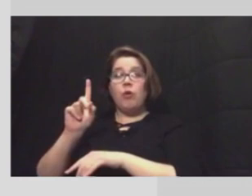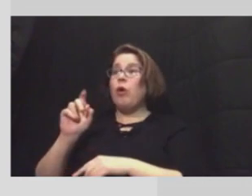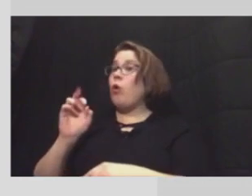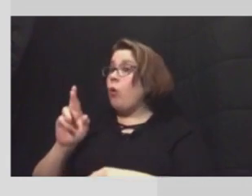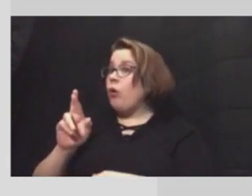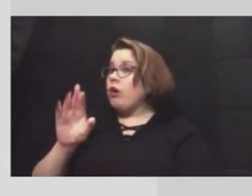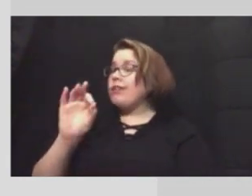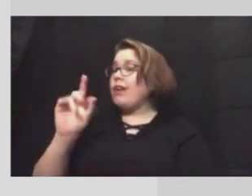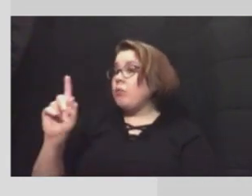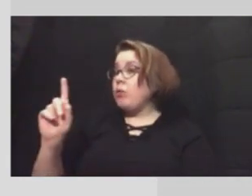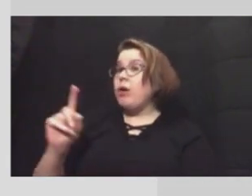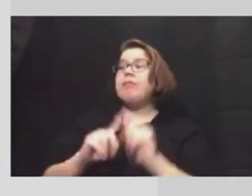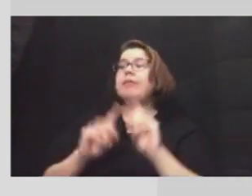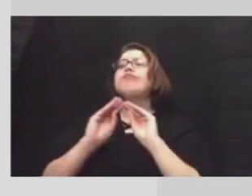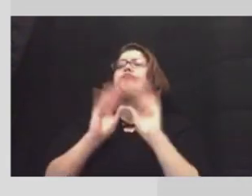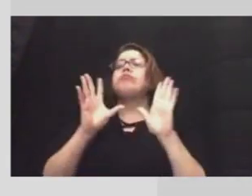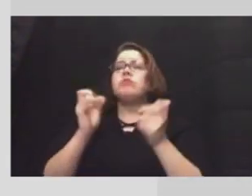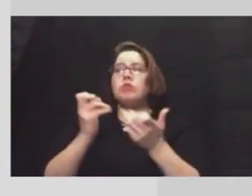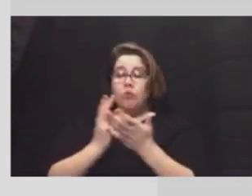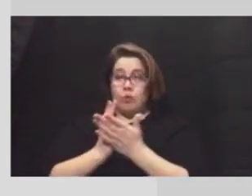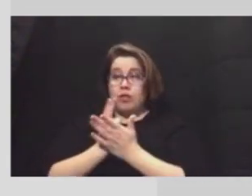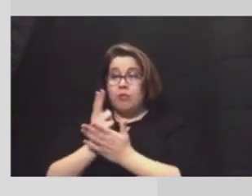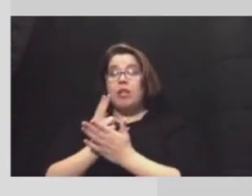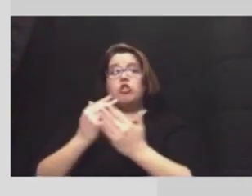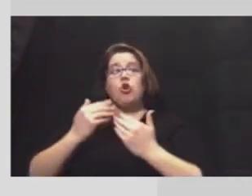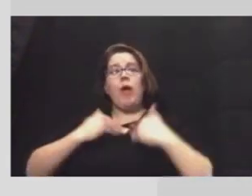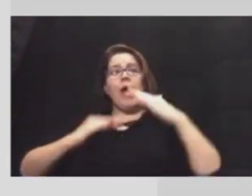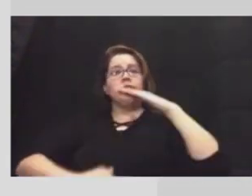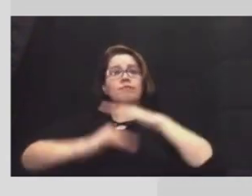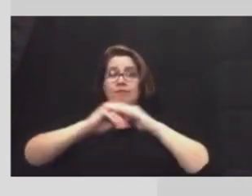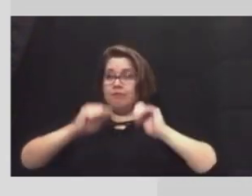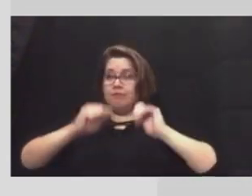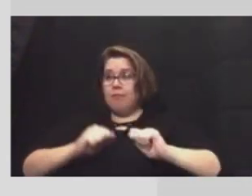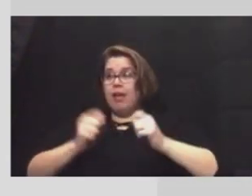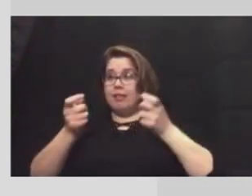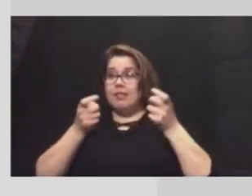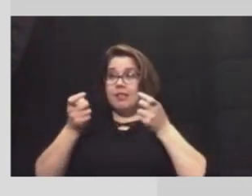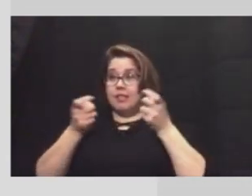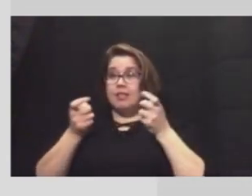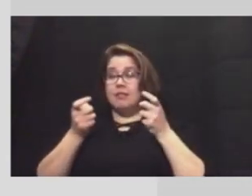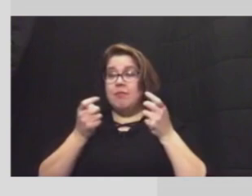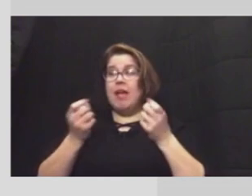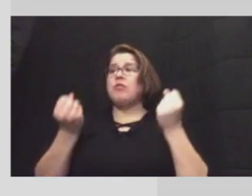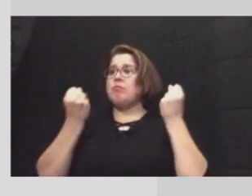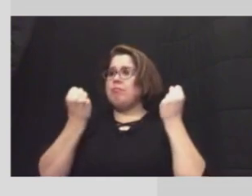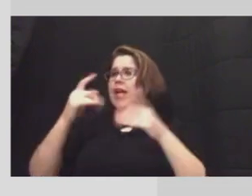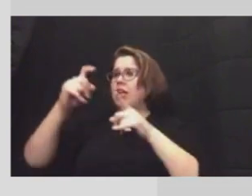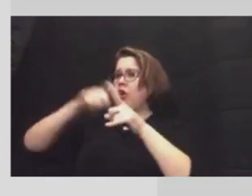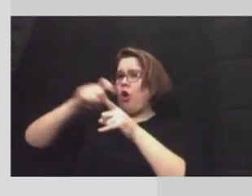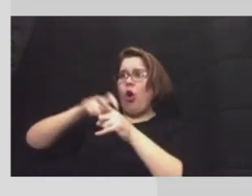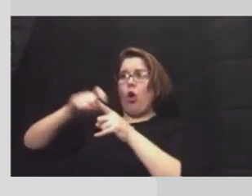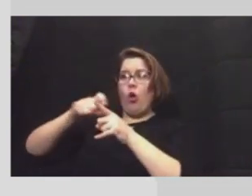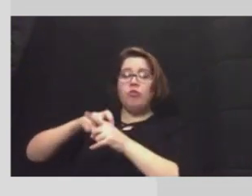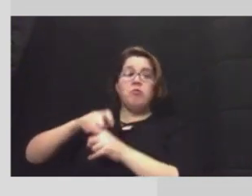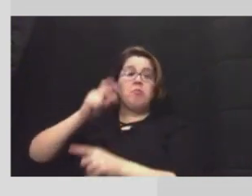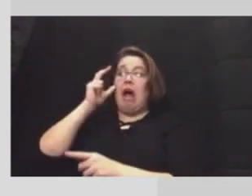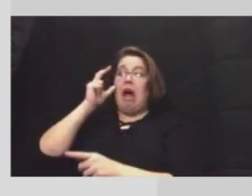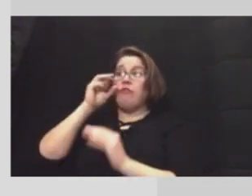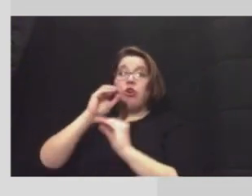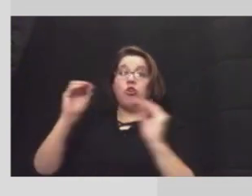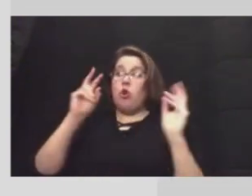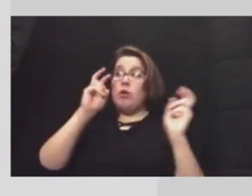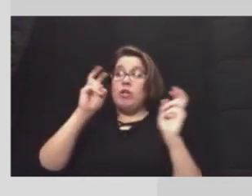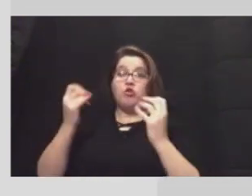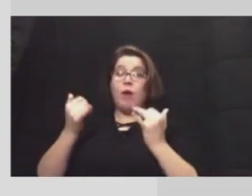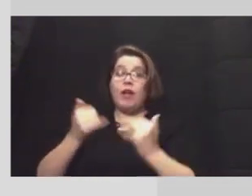but but clearly we want to make sure that we've got uh capacity to handle a large volume i've not heard about any delays at this